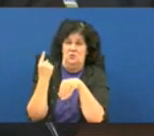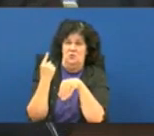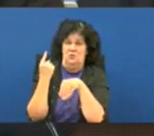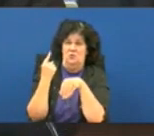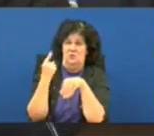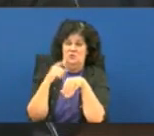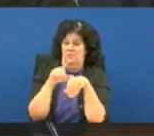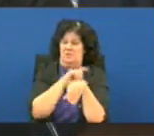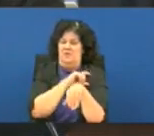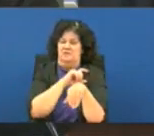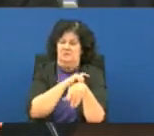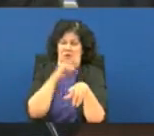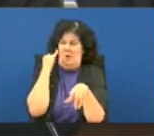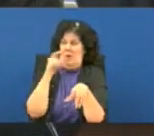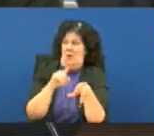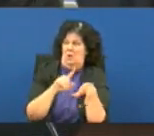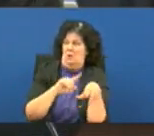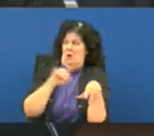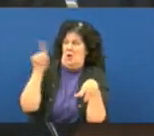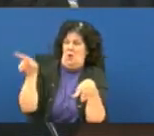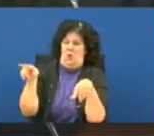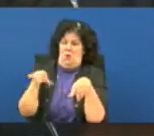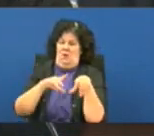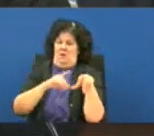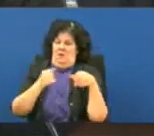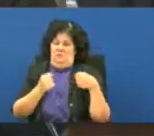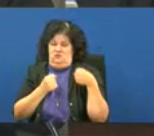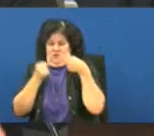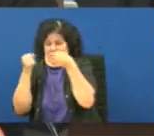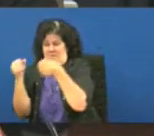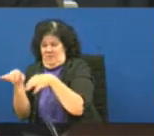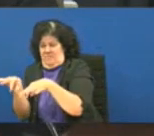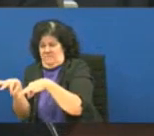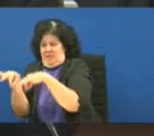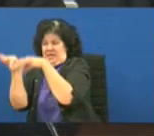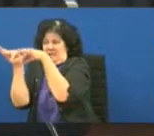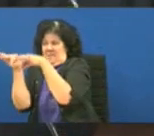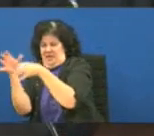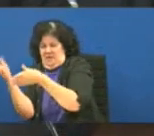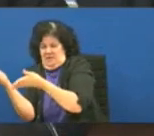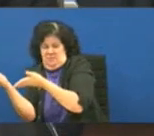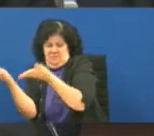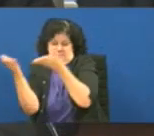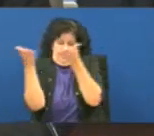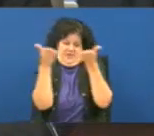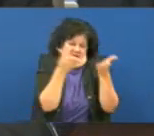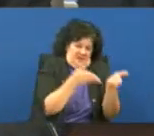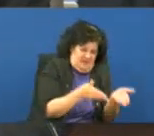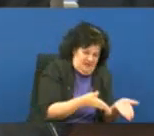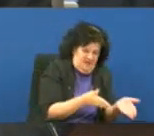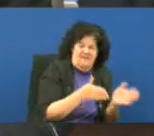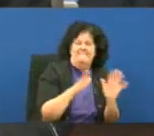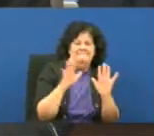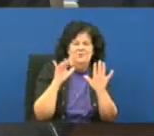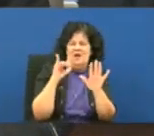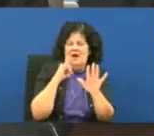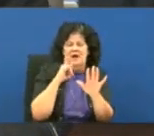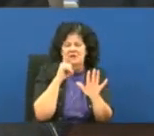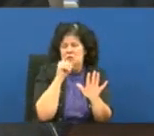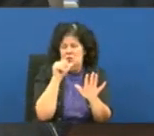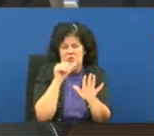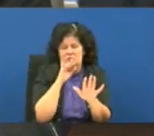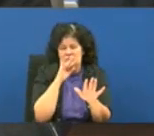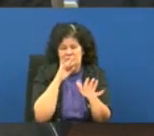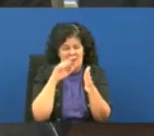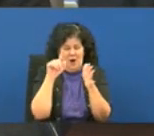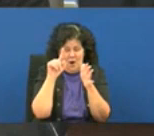law enforcement or whatever hey let's go get them or let's you know let's take them to this facility from outside the parish i'm not talking i'm not just talking about the